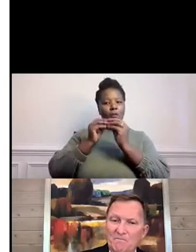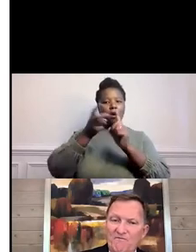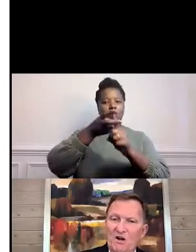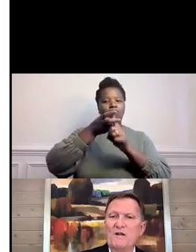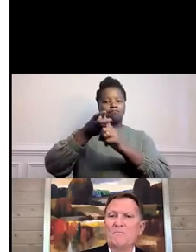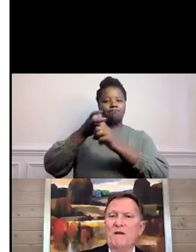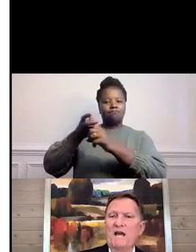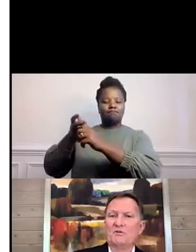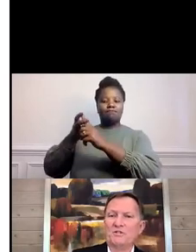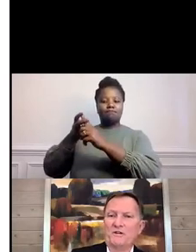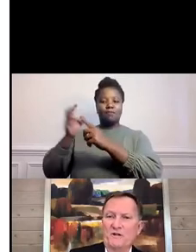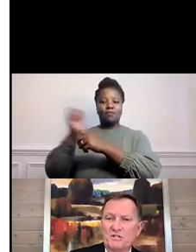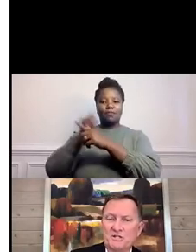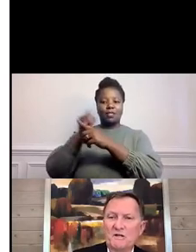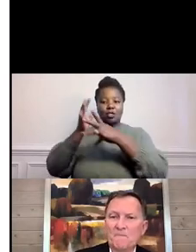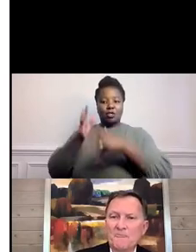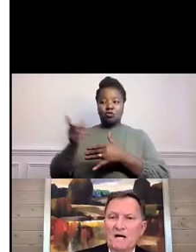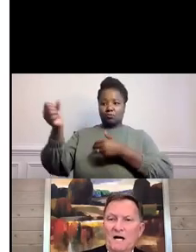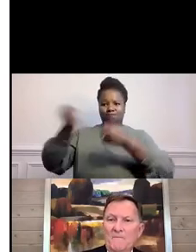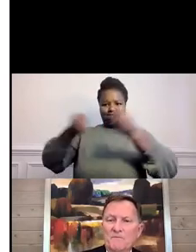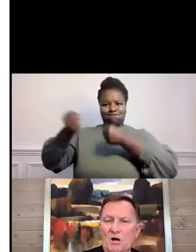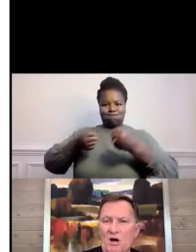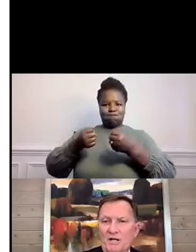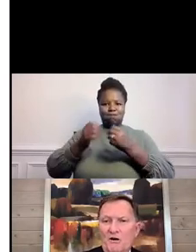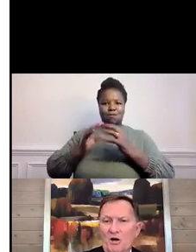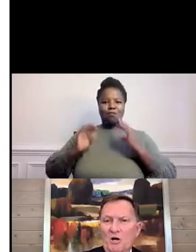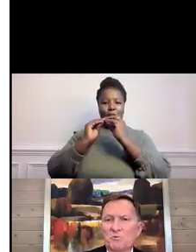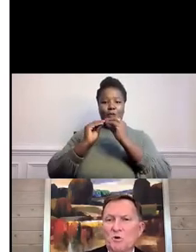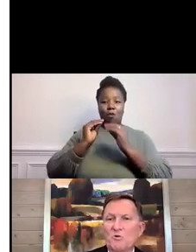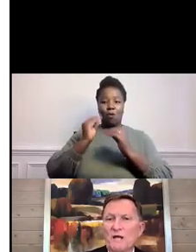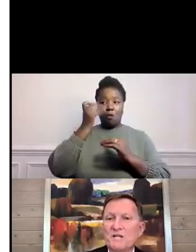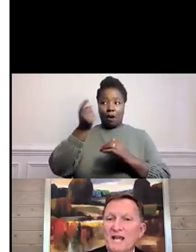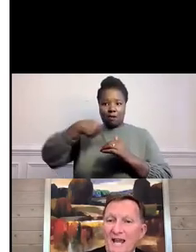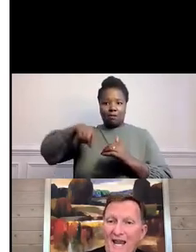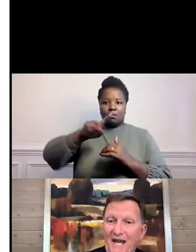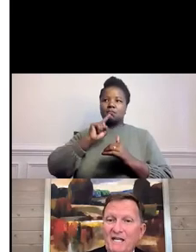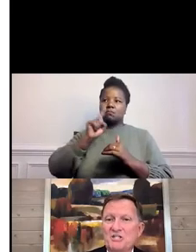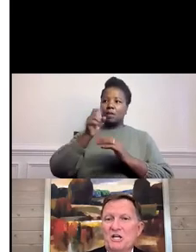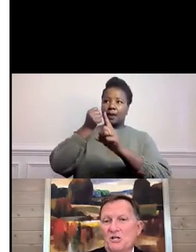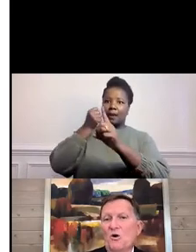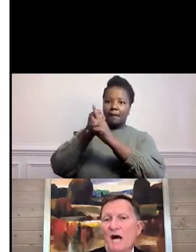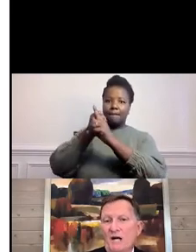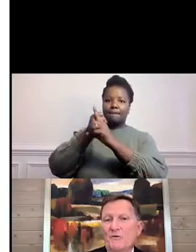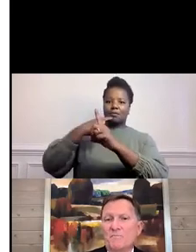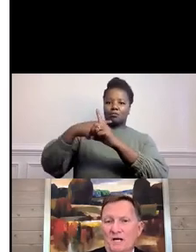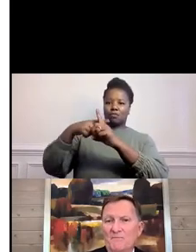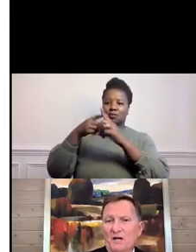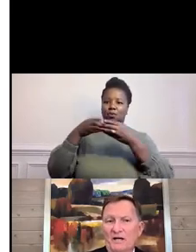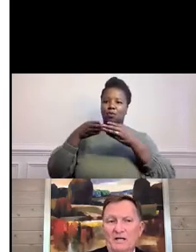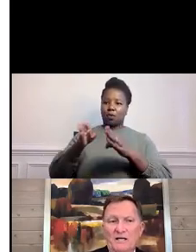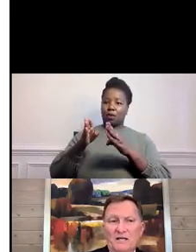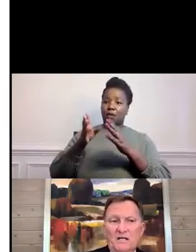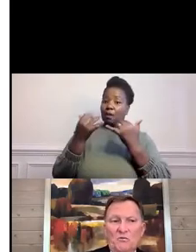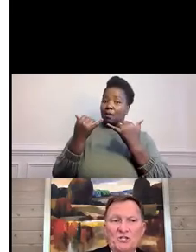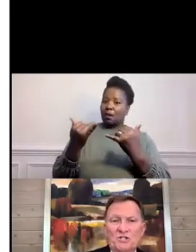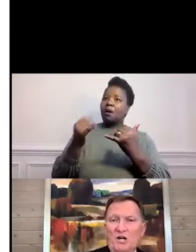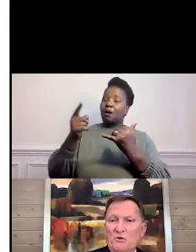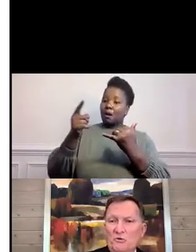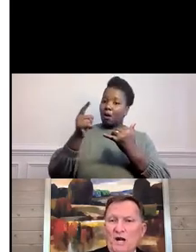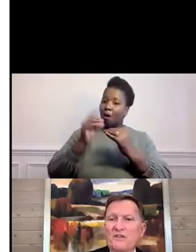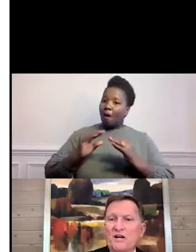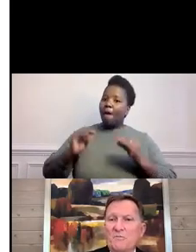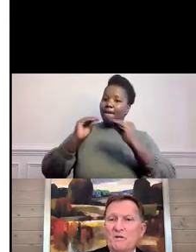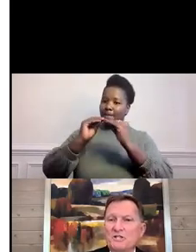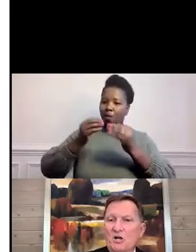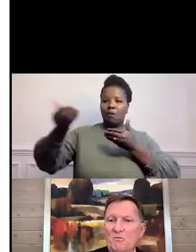very impactful difference on our programs. And it's a new hiring pipeline. We started